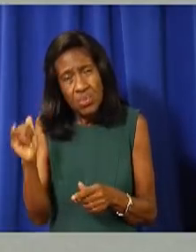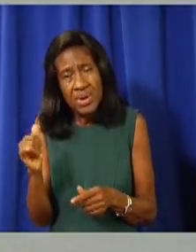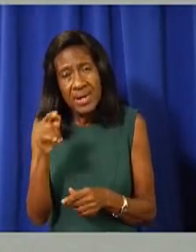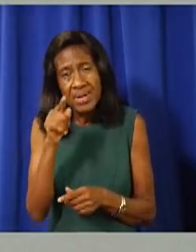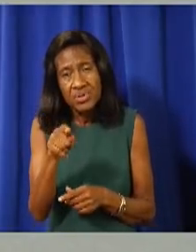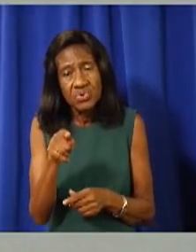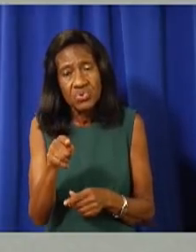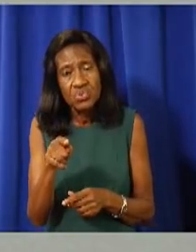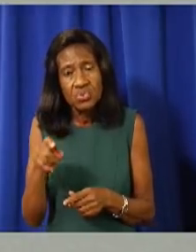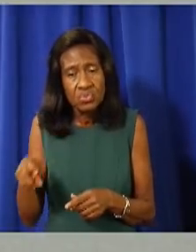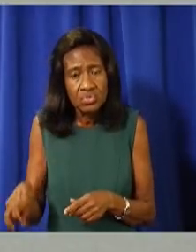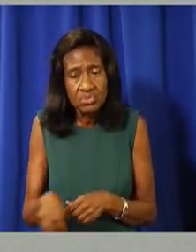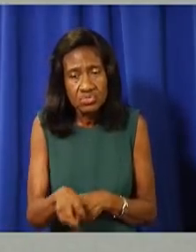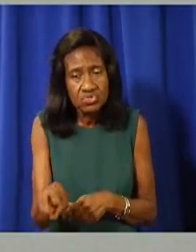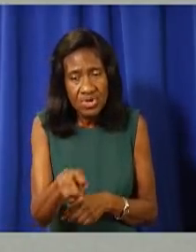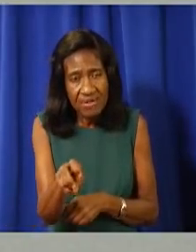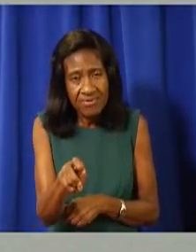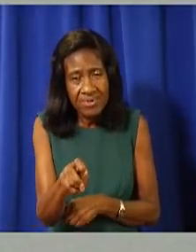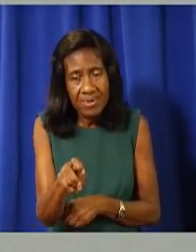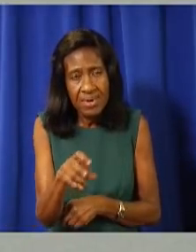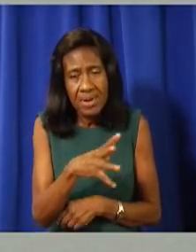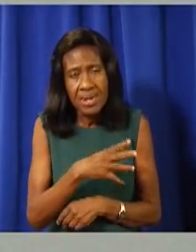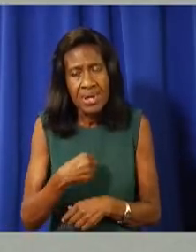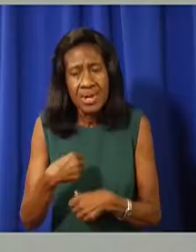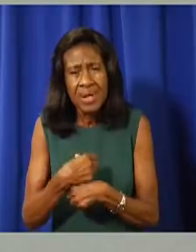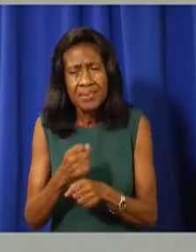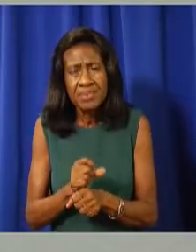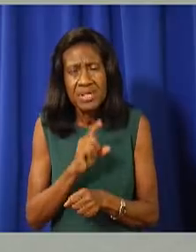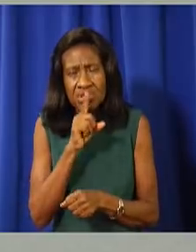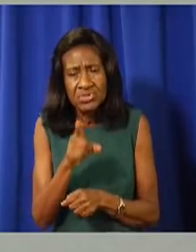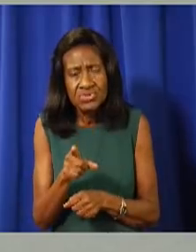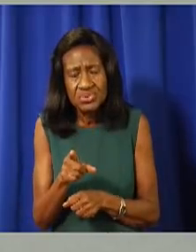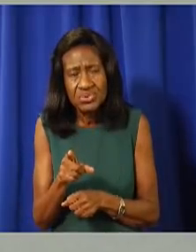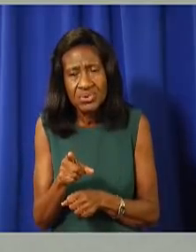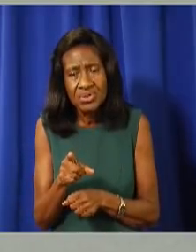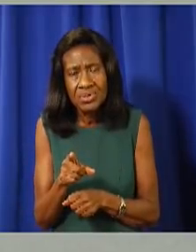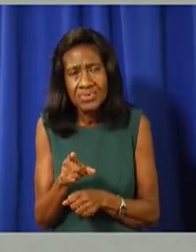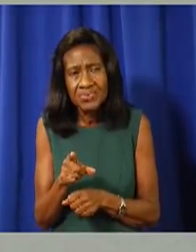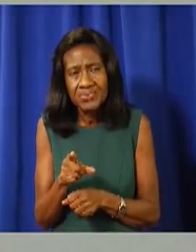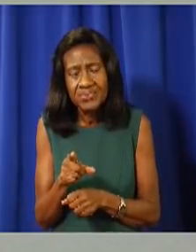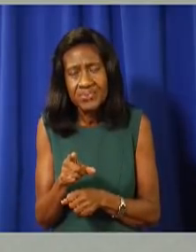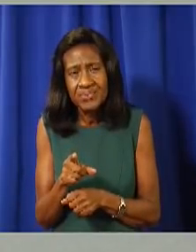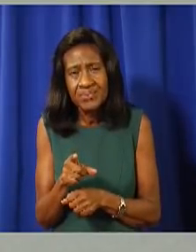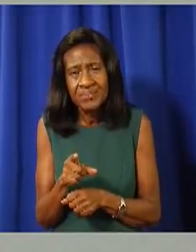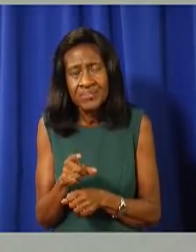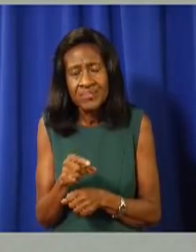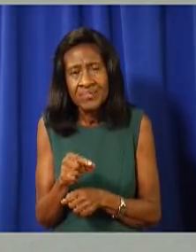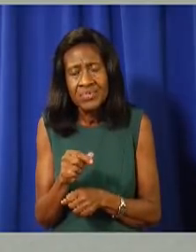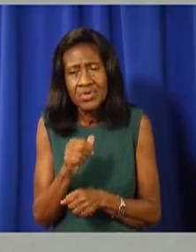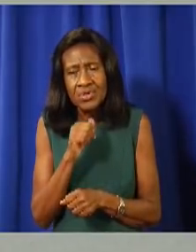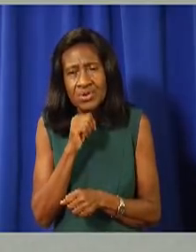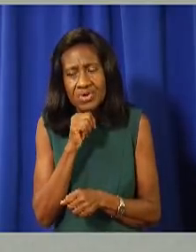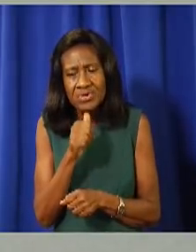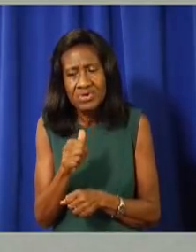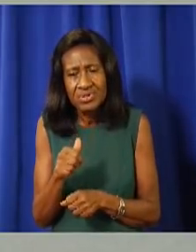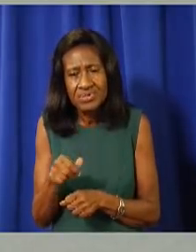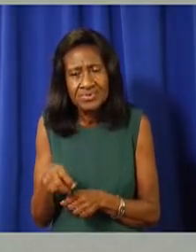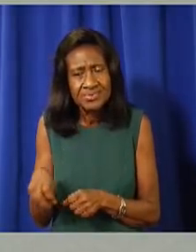um, and, and ensure that they just aren't traveling unnecessarily and don't take unnecessary risk. Um,